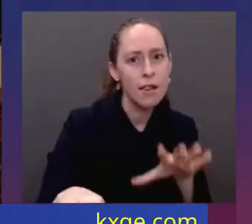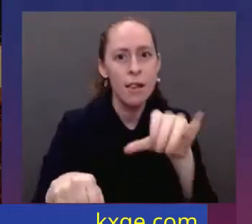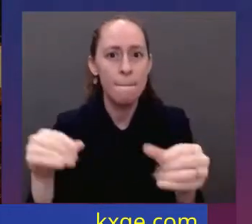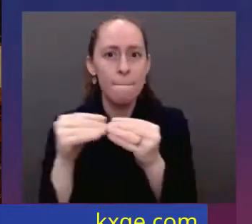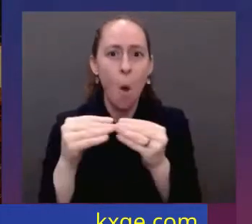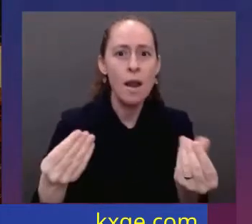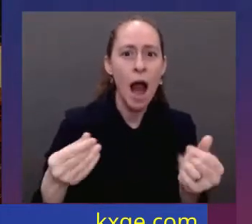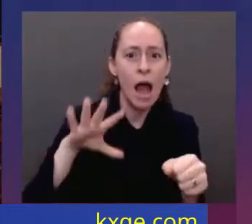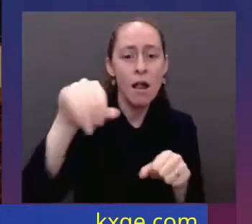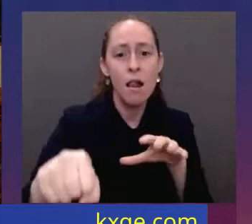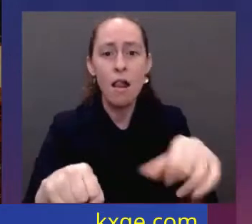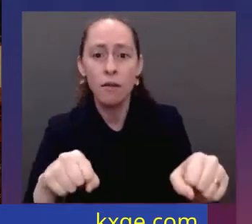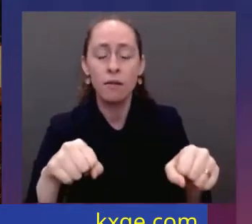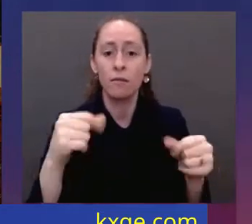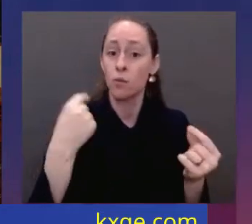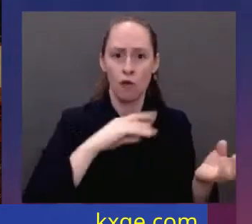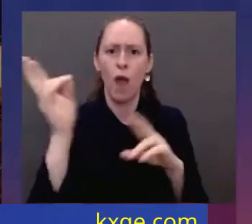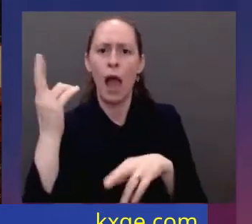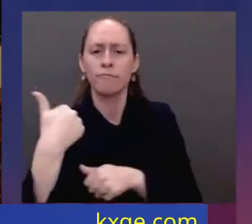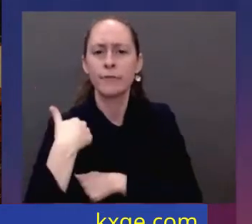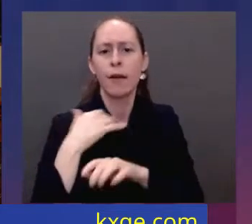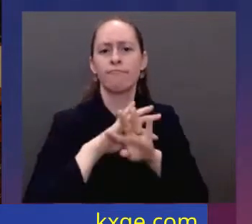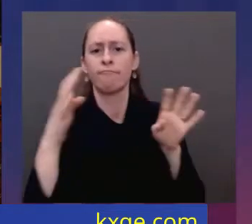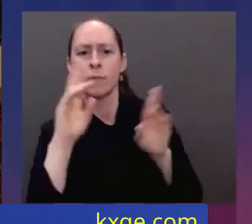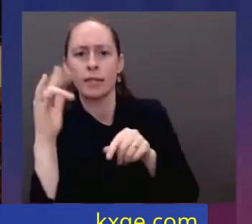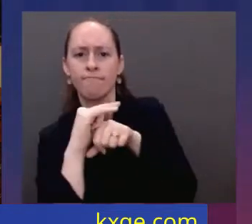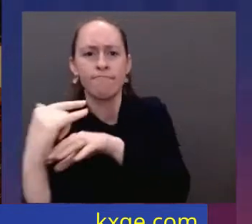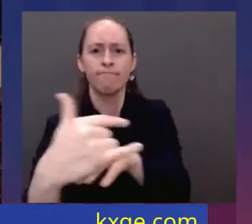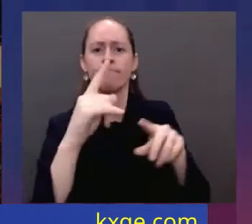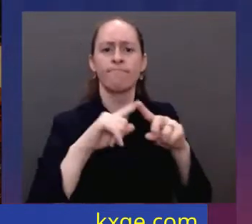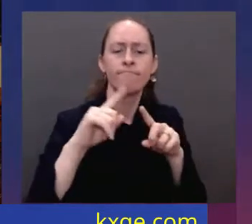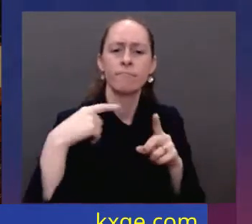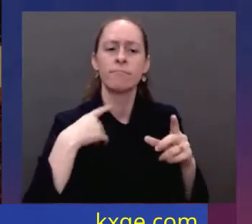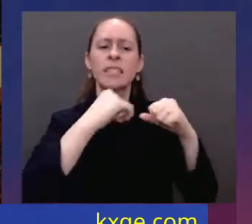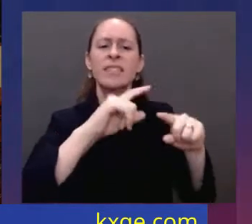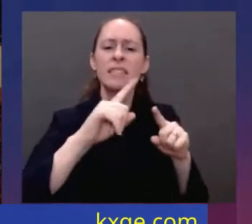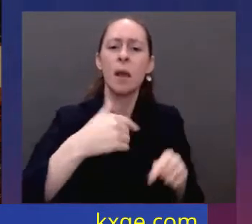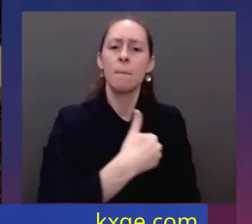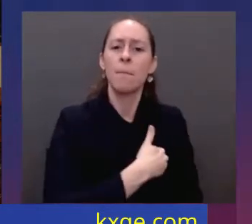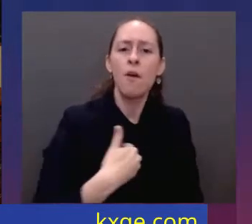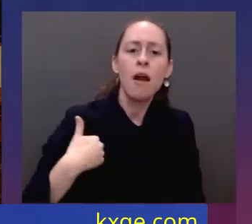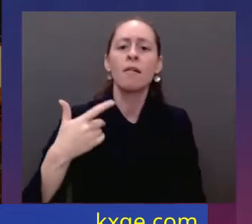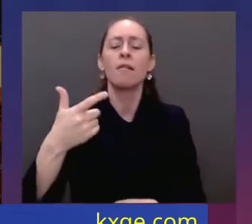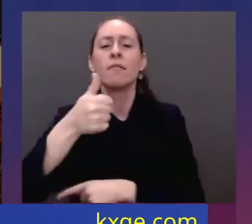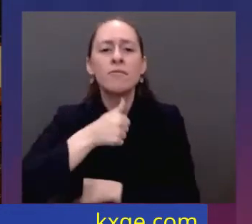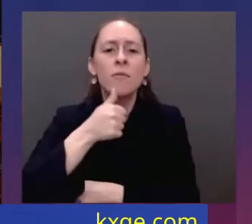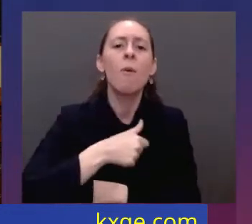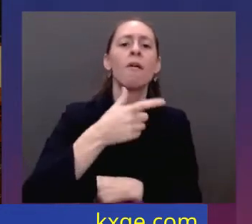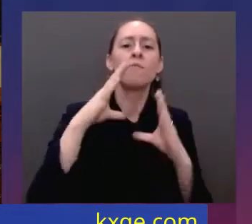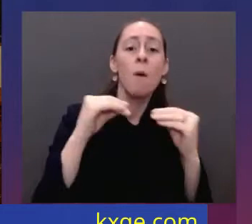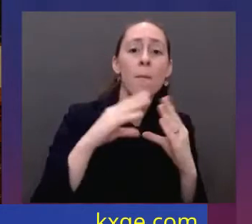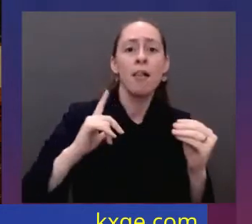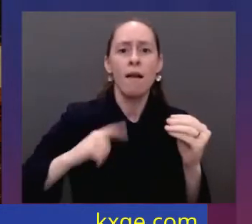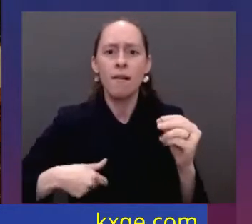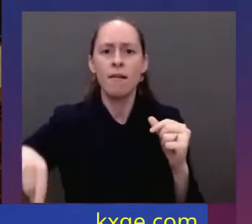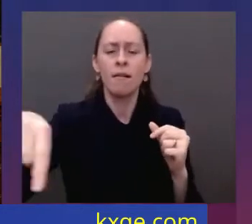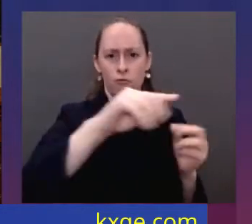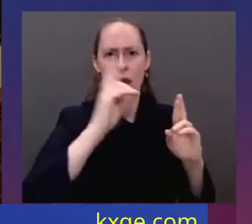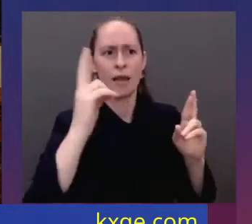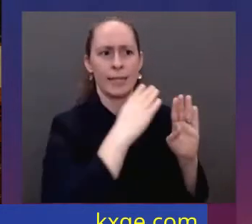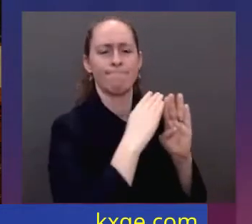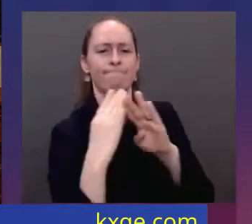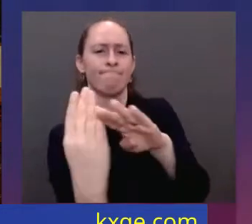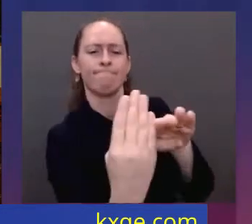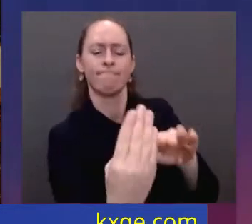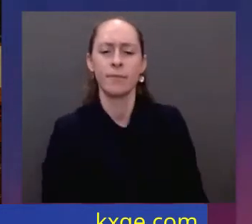deployments to protect NATO countries including Poland, Romania, Latvia, Lithuania, and Estonia. And as I've made crystal clear, the United States and our allies will defend every inch of